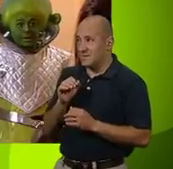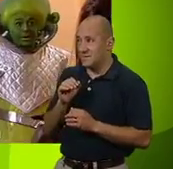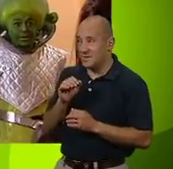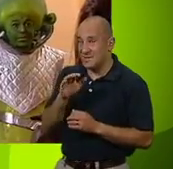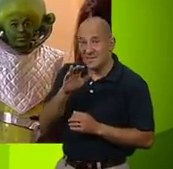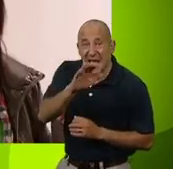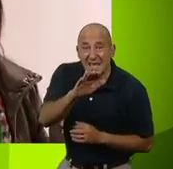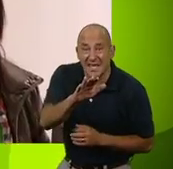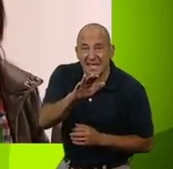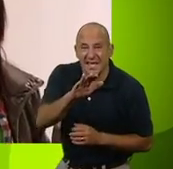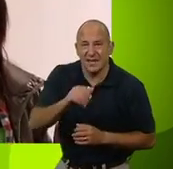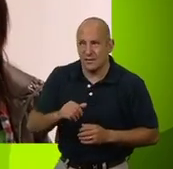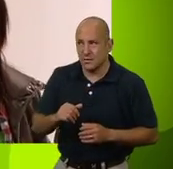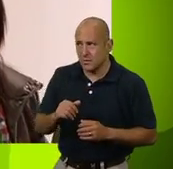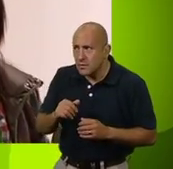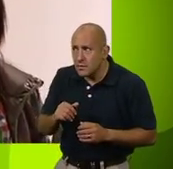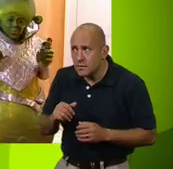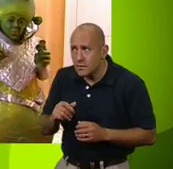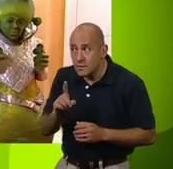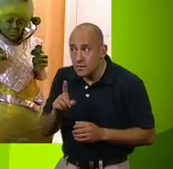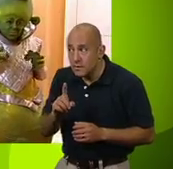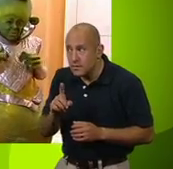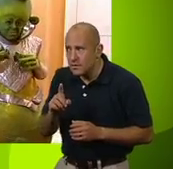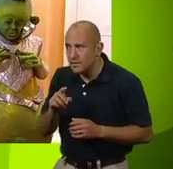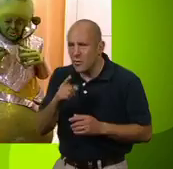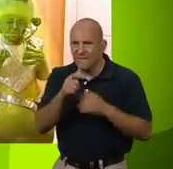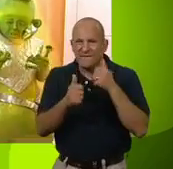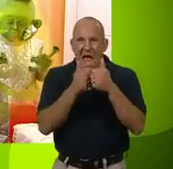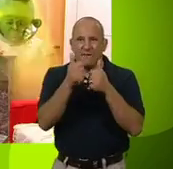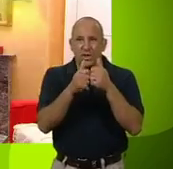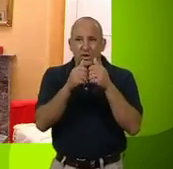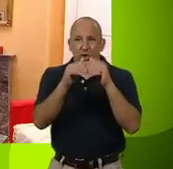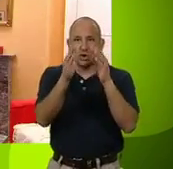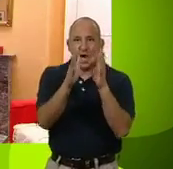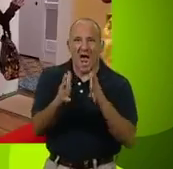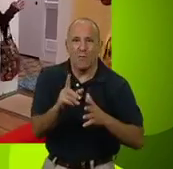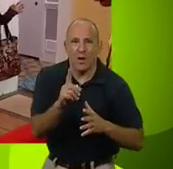Danny? Yes? Yes. What's your favourite... Sh...